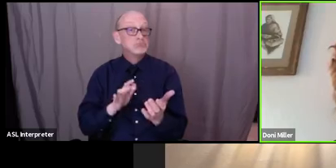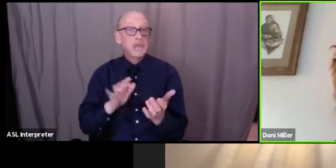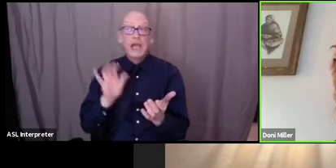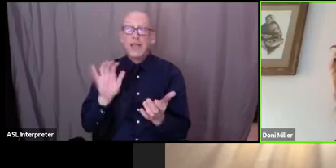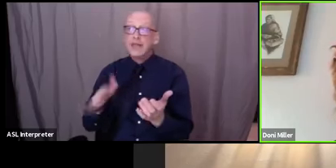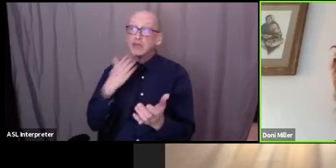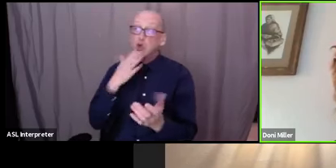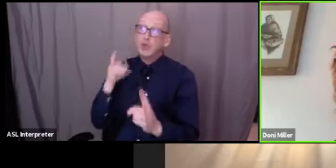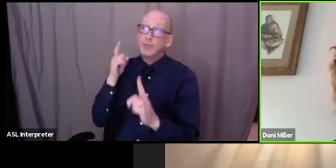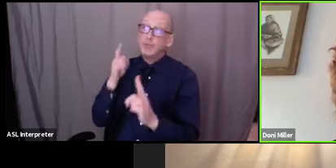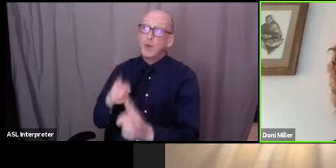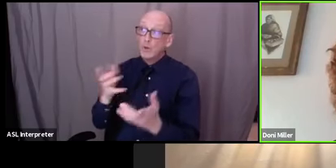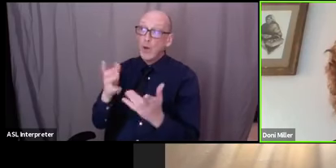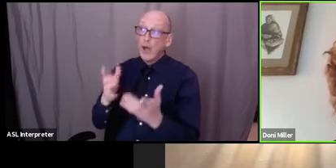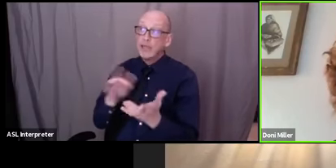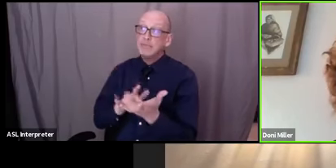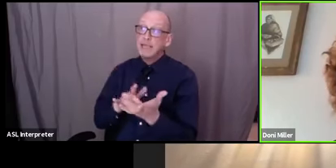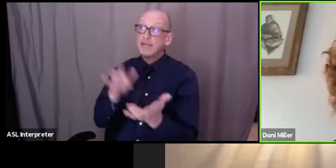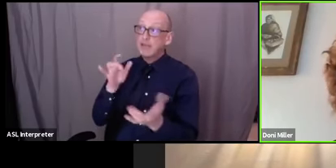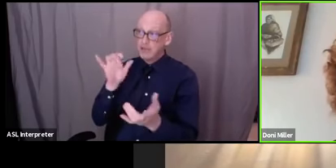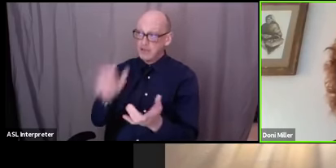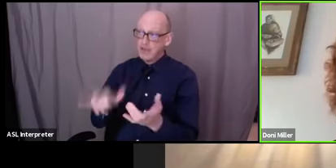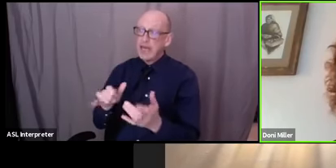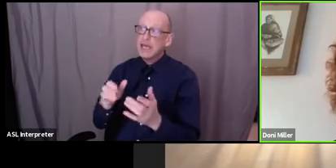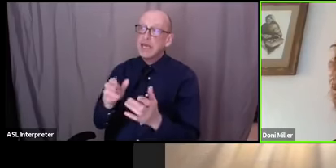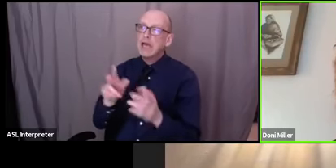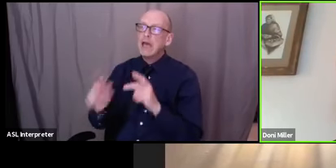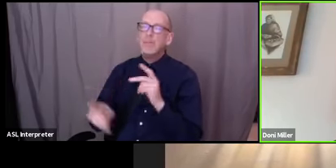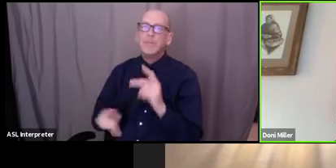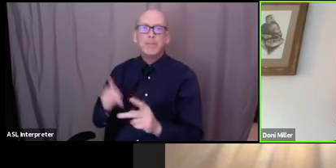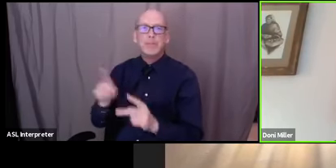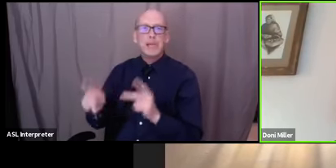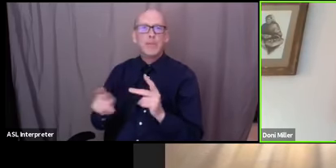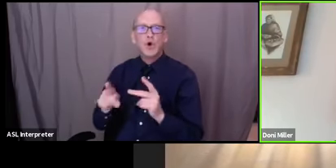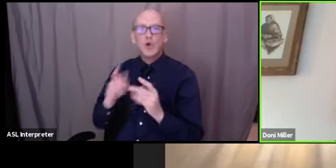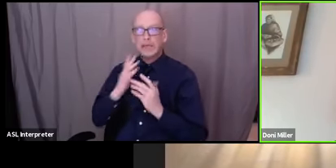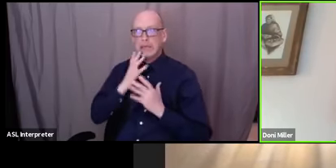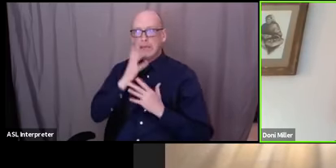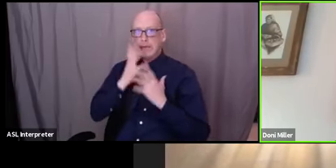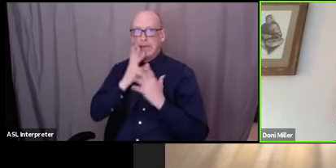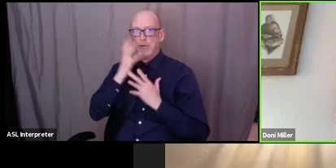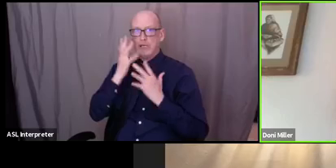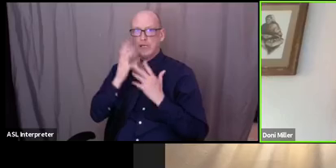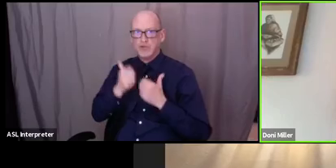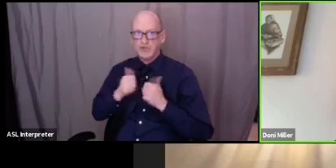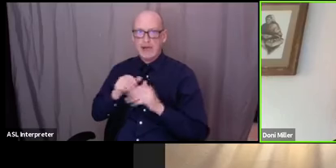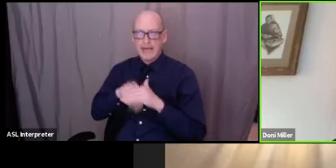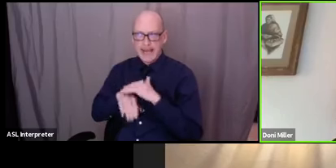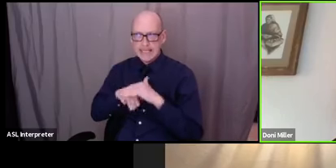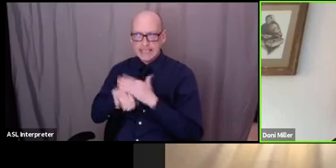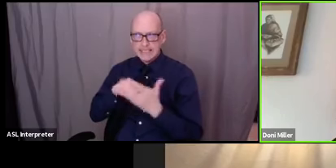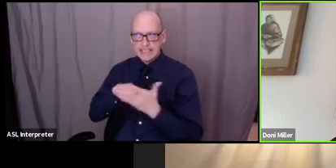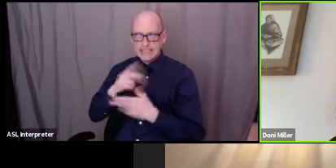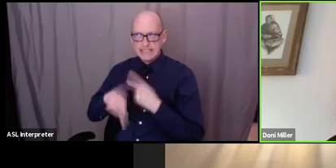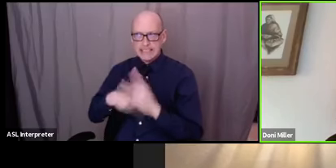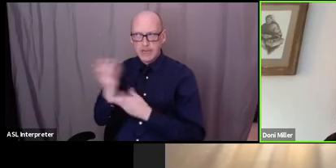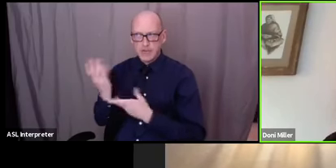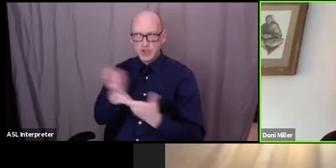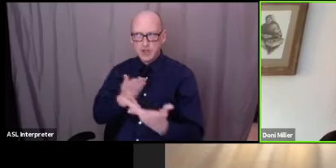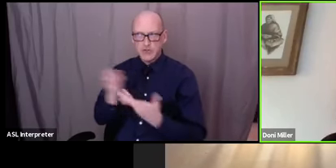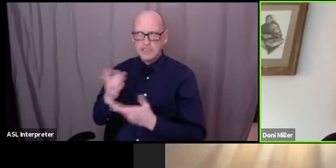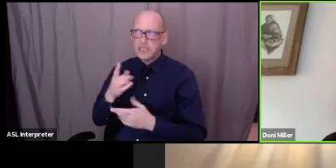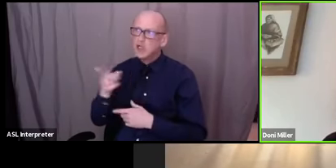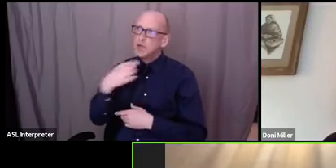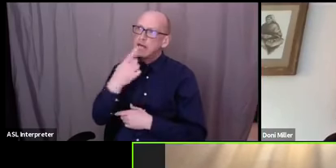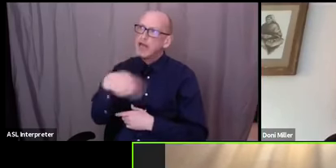wanting to take advantage of it people are often um a little embarrassed by trying to access these kinds of services what would you say to them